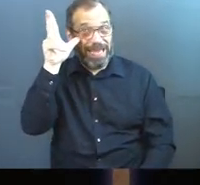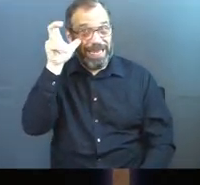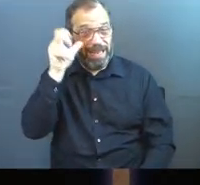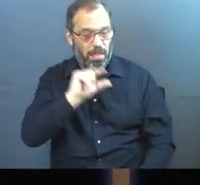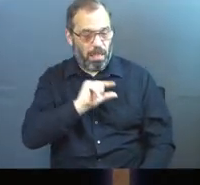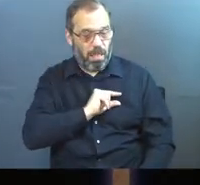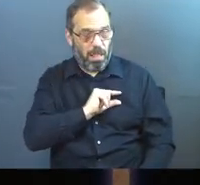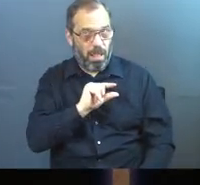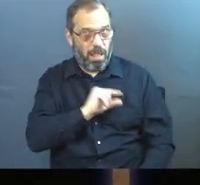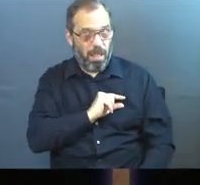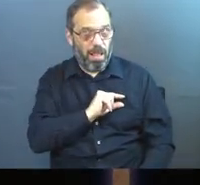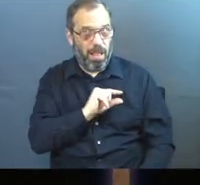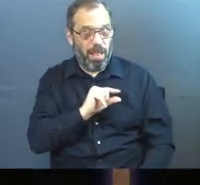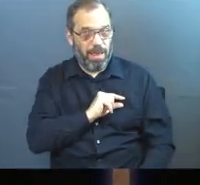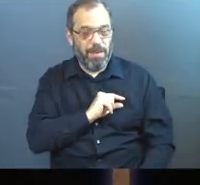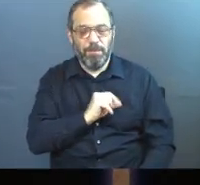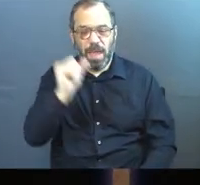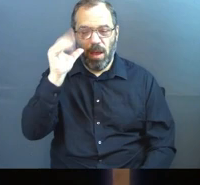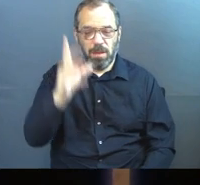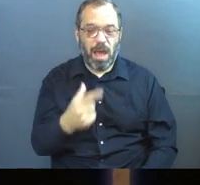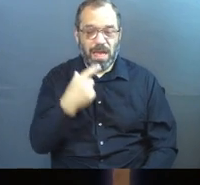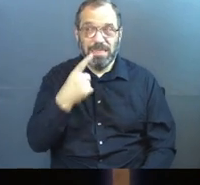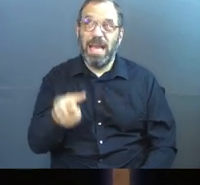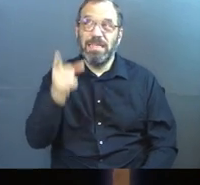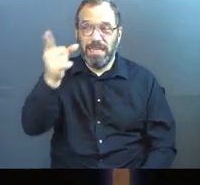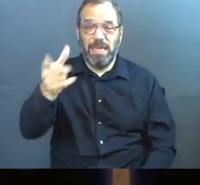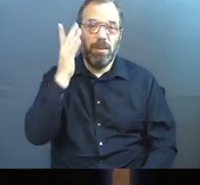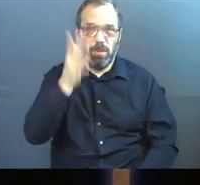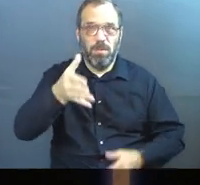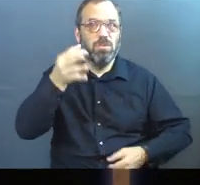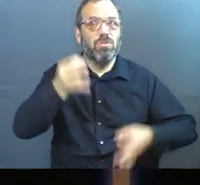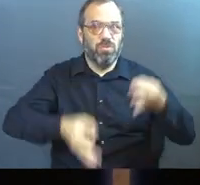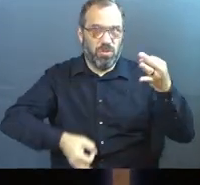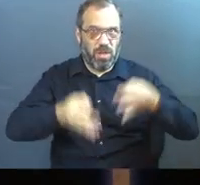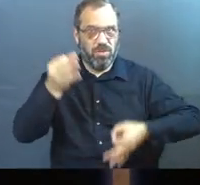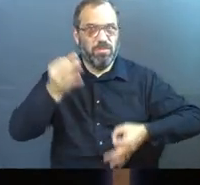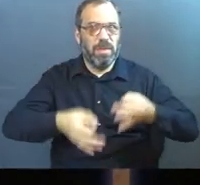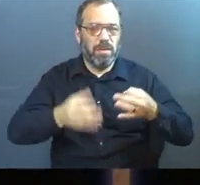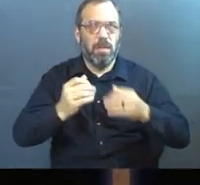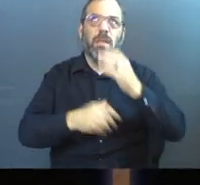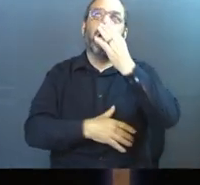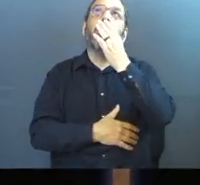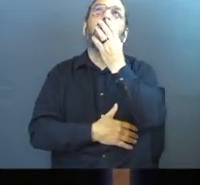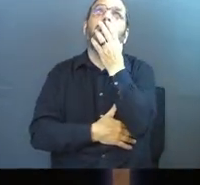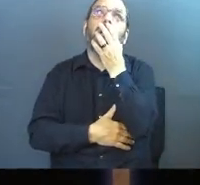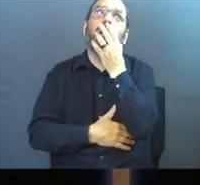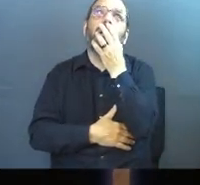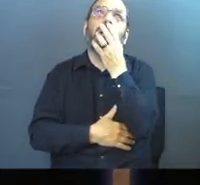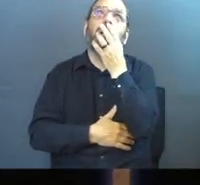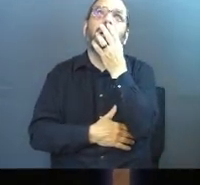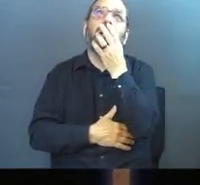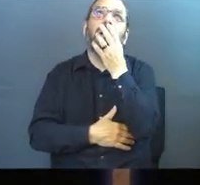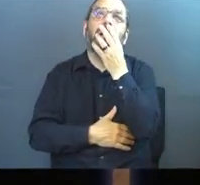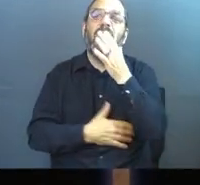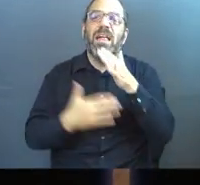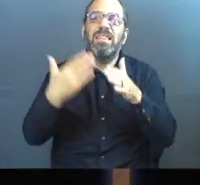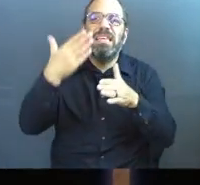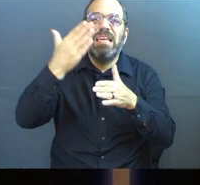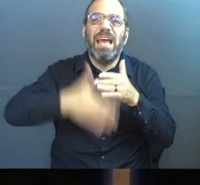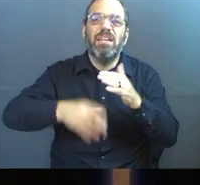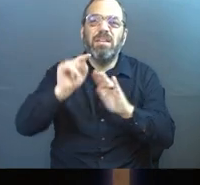Now, God says he's ultimately going to bring judgment. And that got me thinking about the end of time.